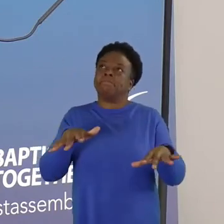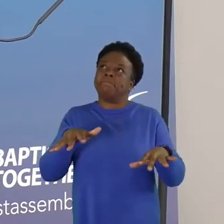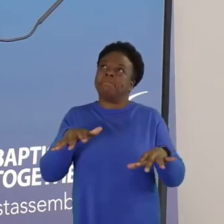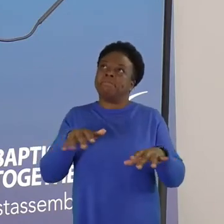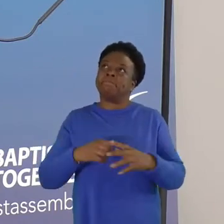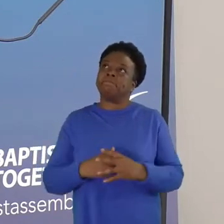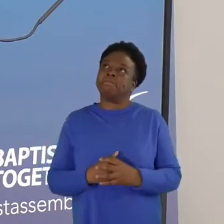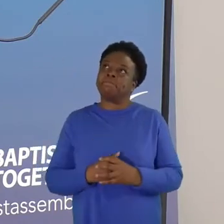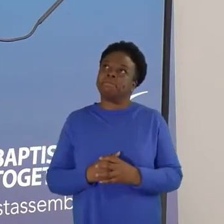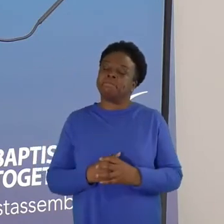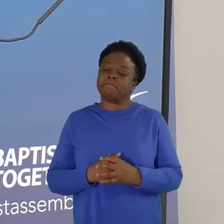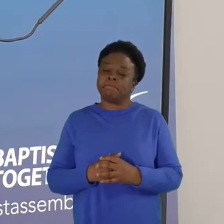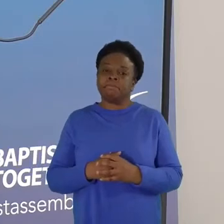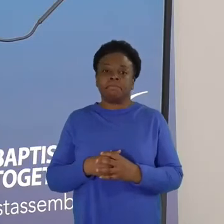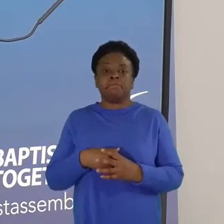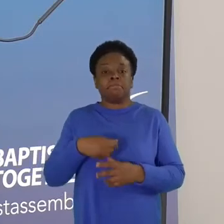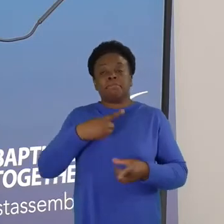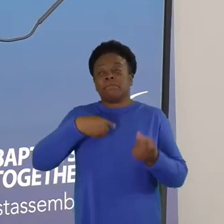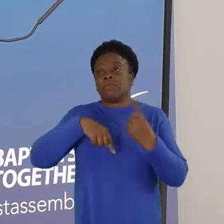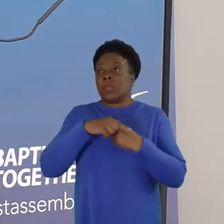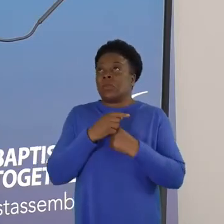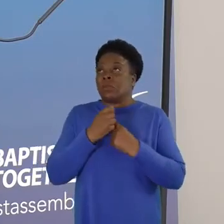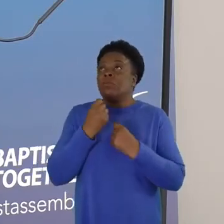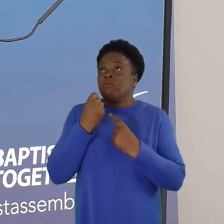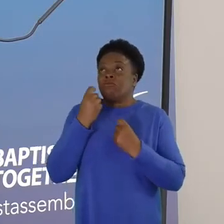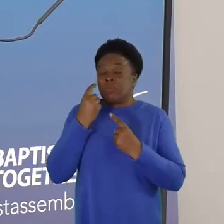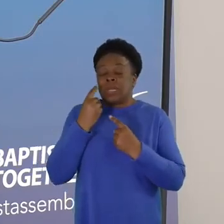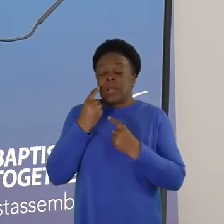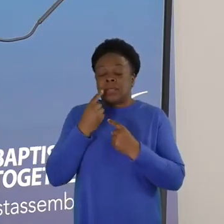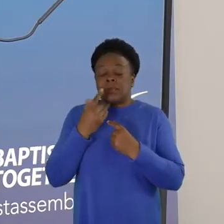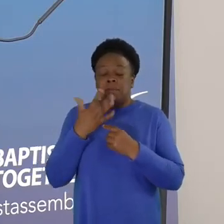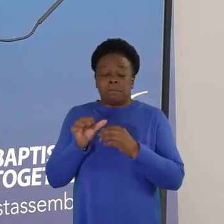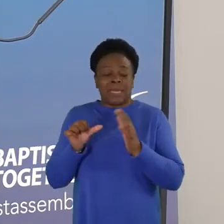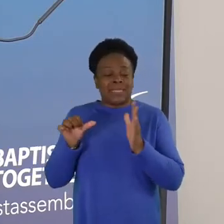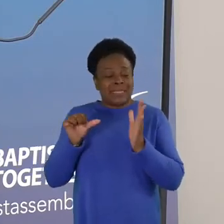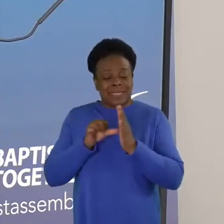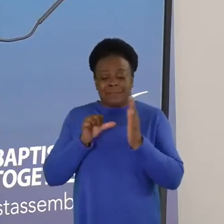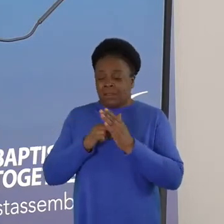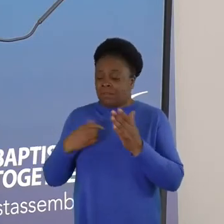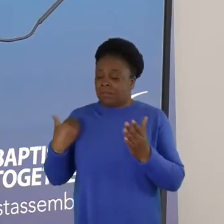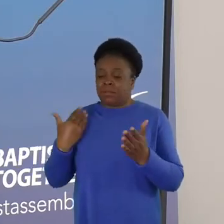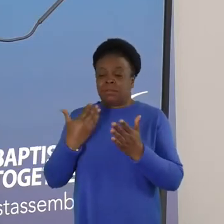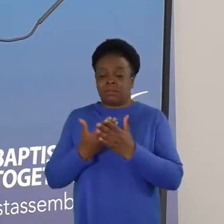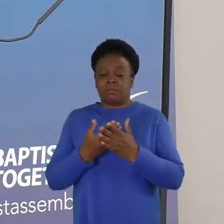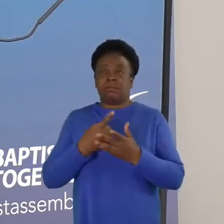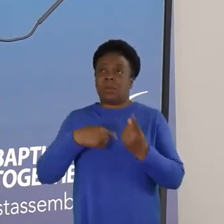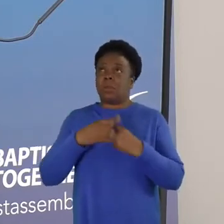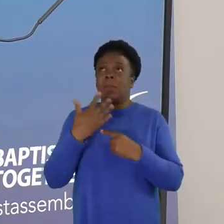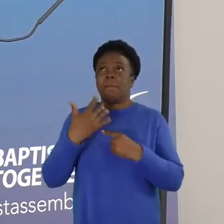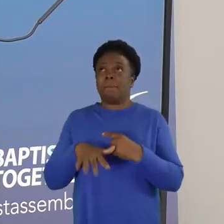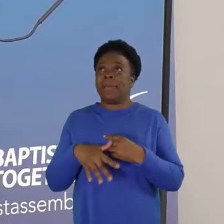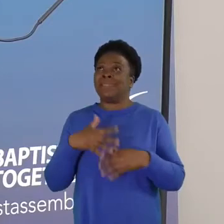And we acknowledge that it's been hard and that we have lost a lot.